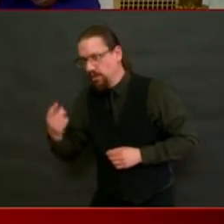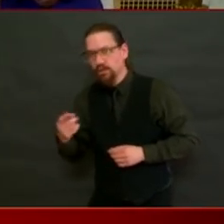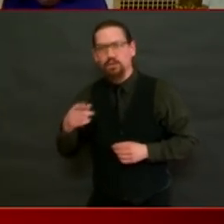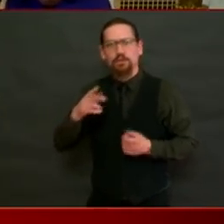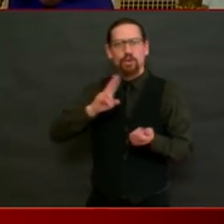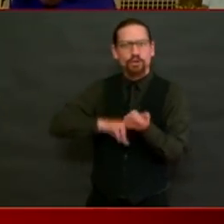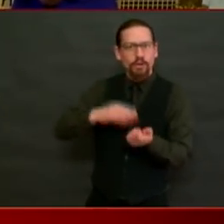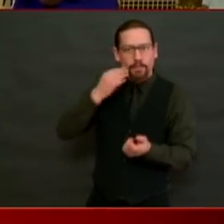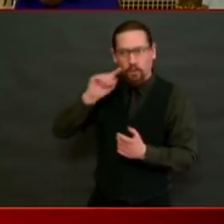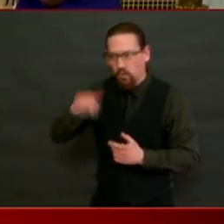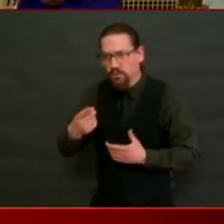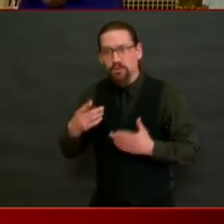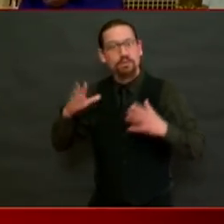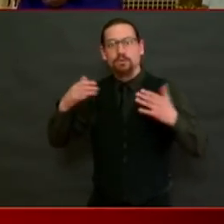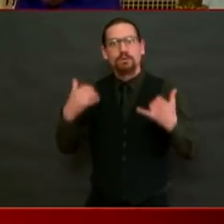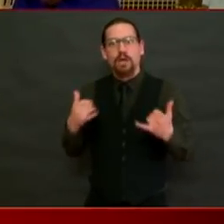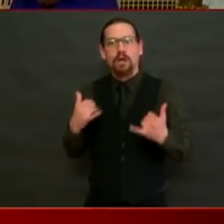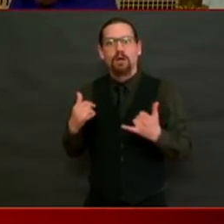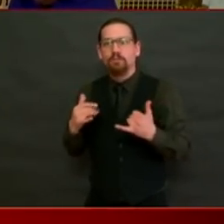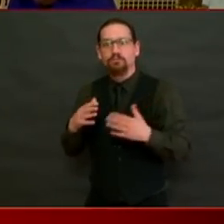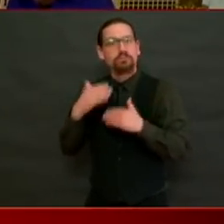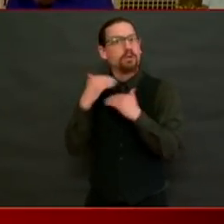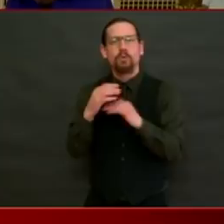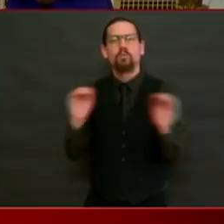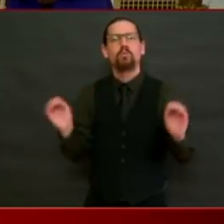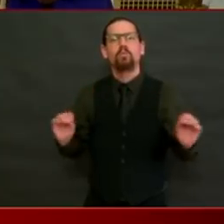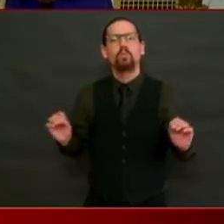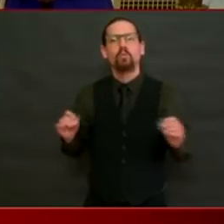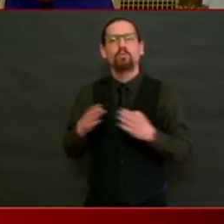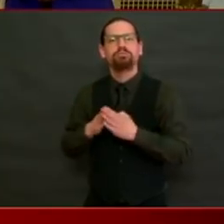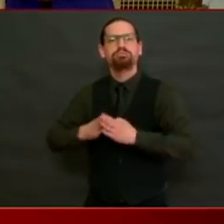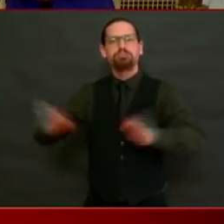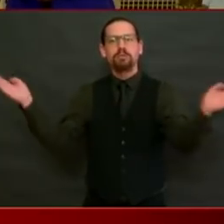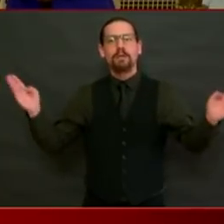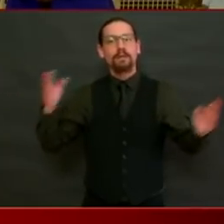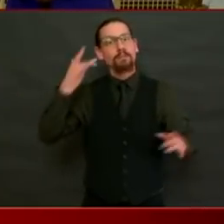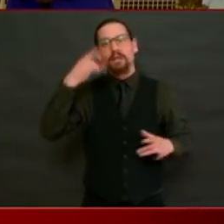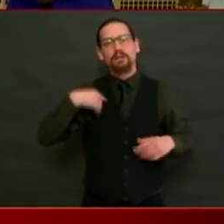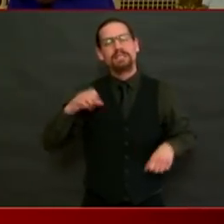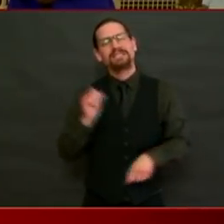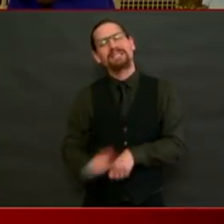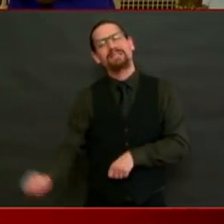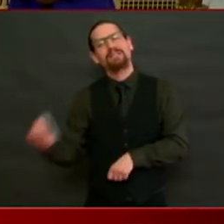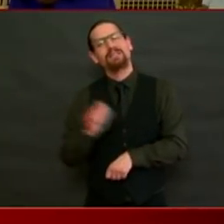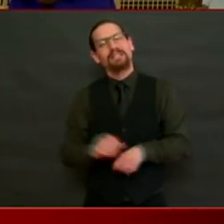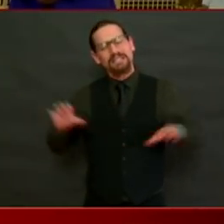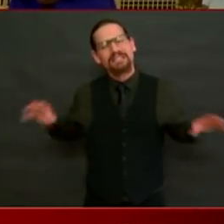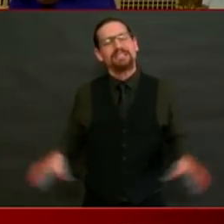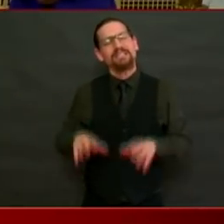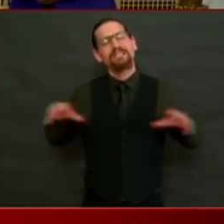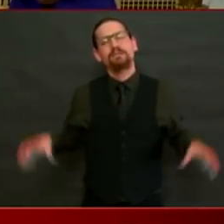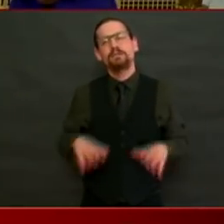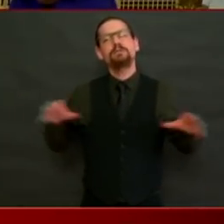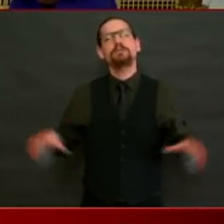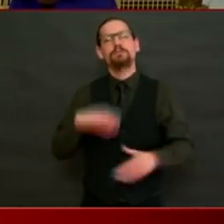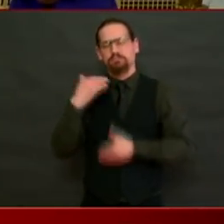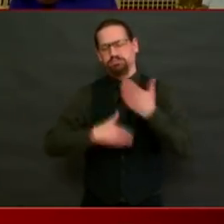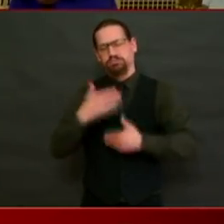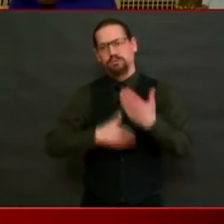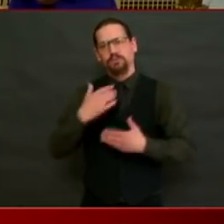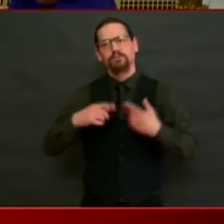That isn't the case anymore because of a lot of hard work by a lot of people. We now absolutely have the capacity